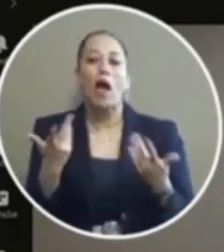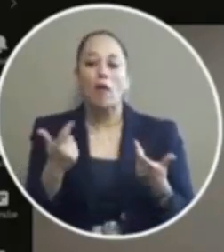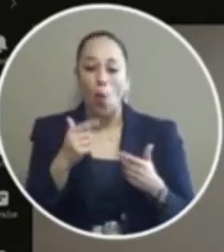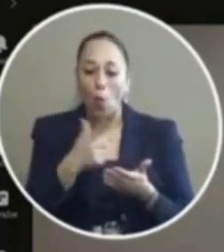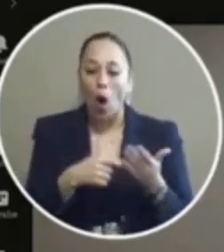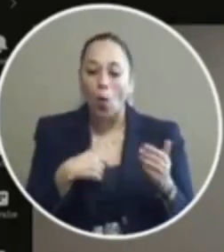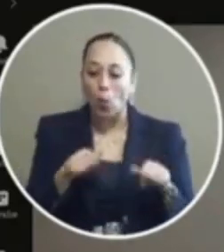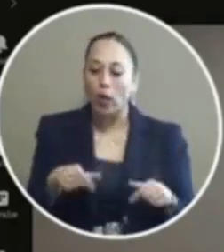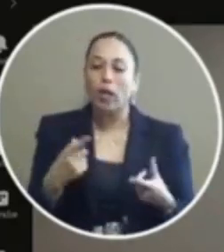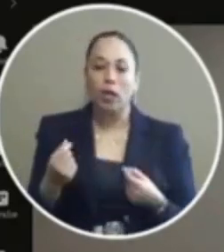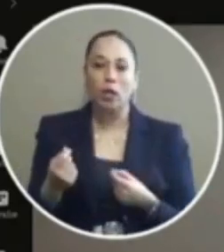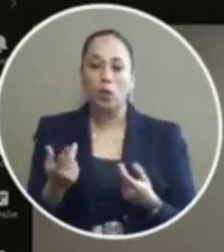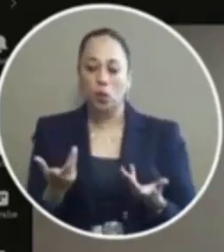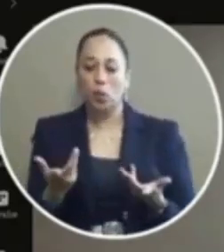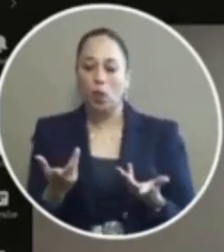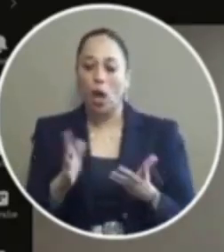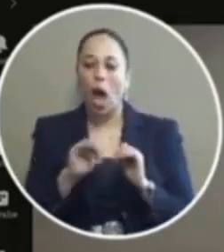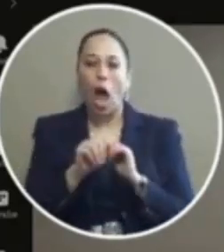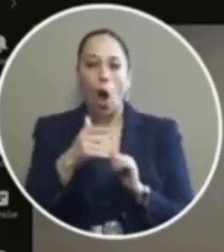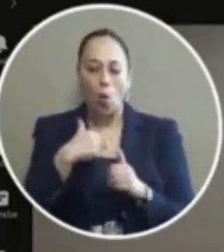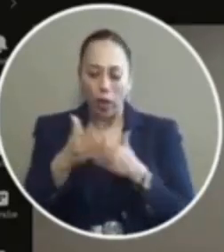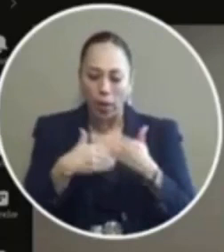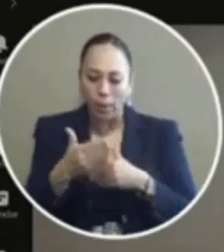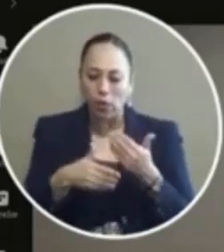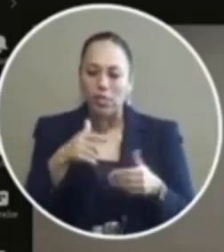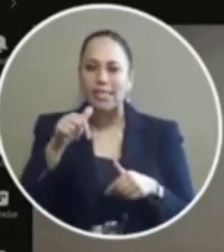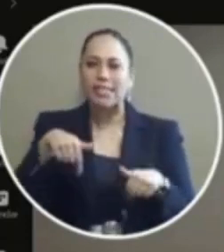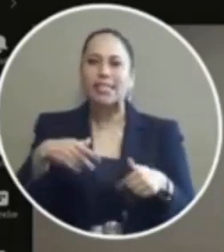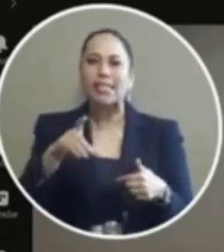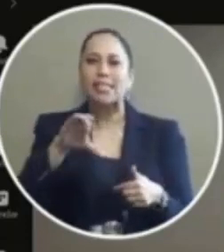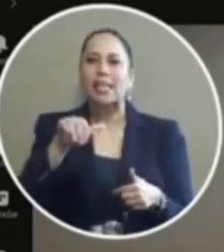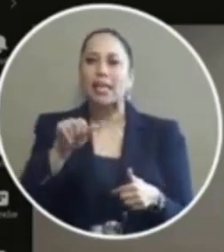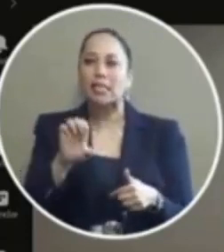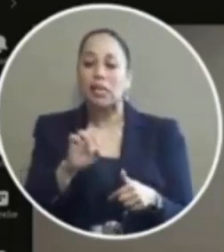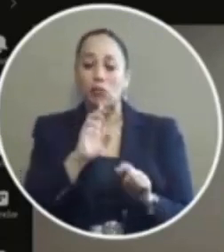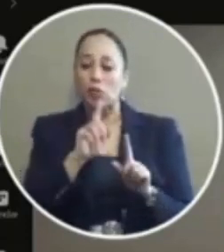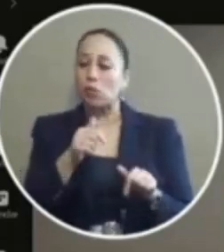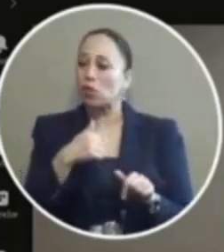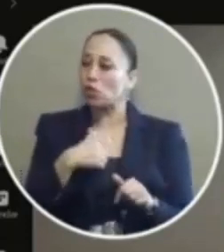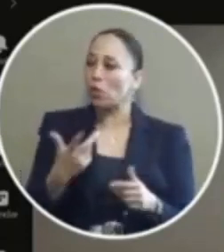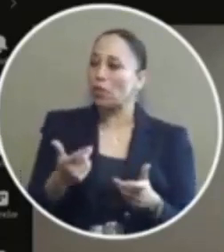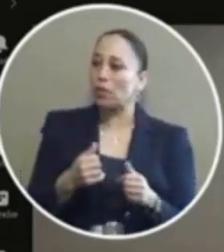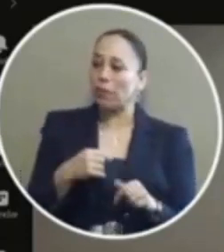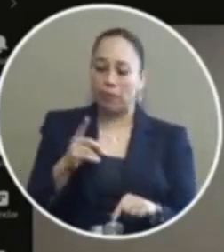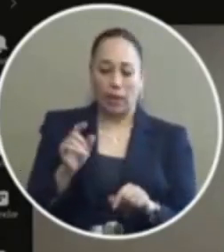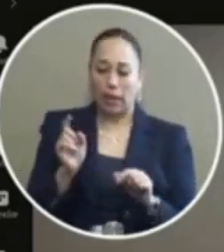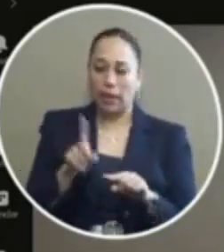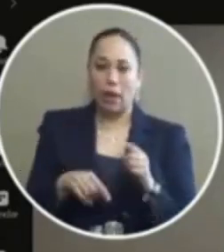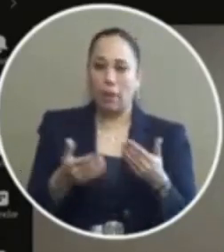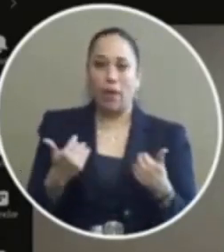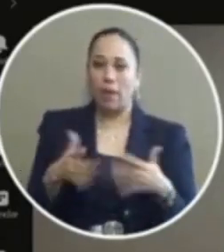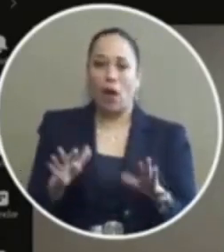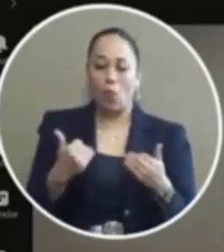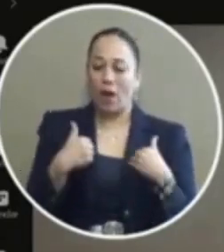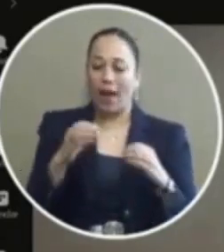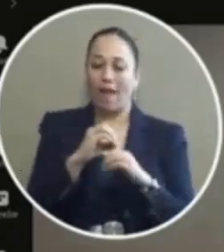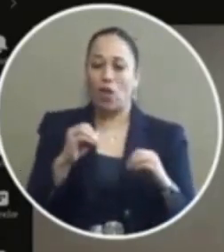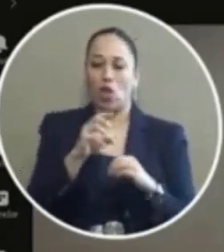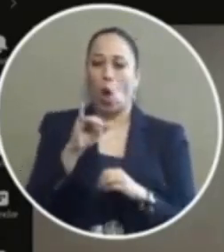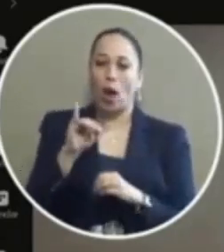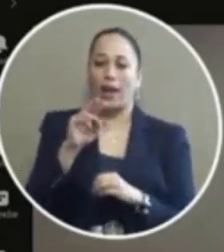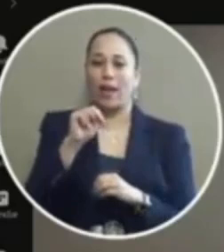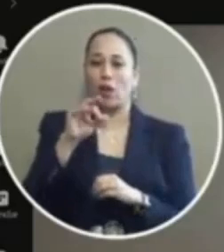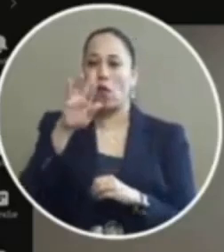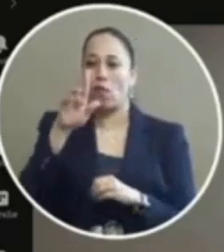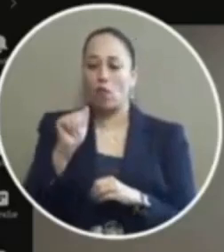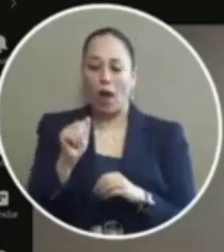can do as to how we process these cases and his response to me was it can't be done we just don't have the infrastructure and